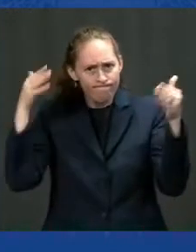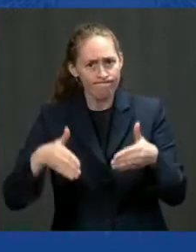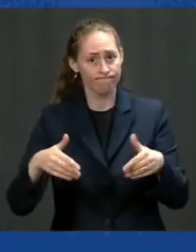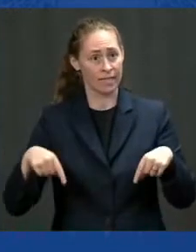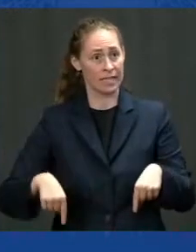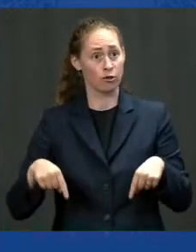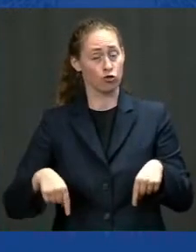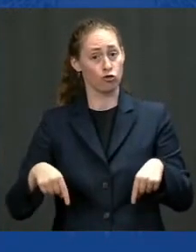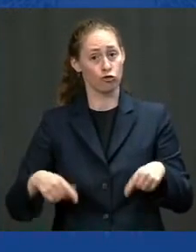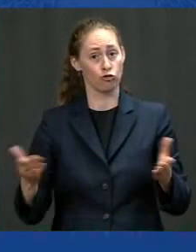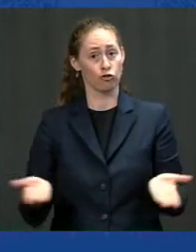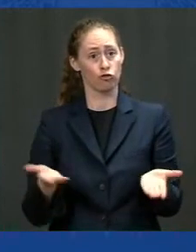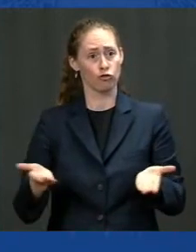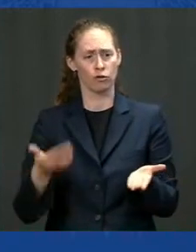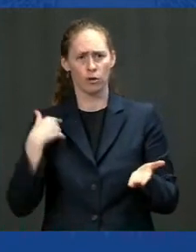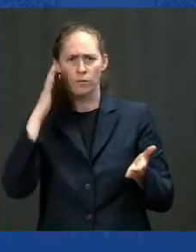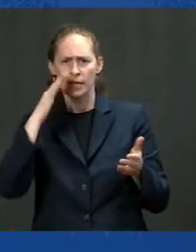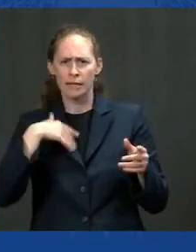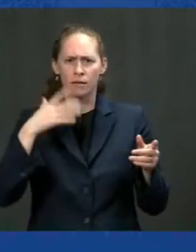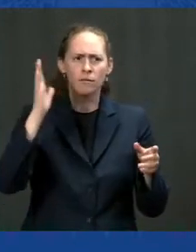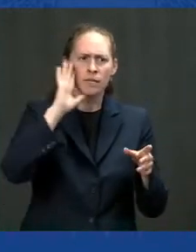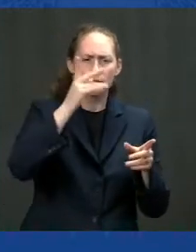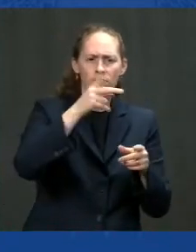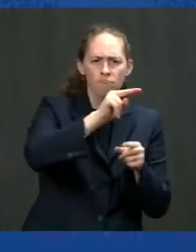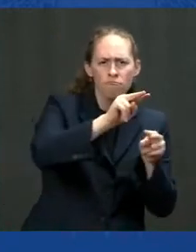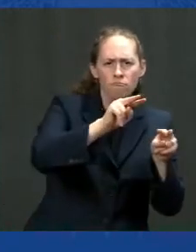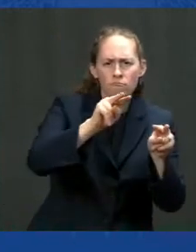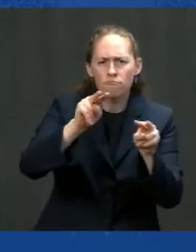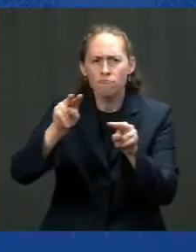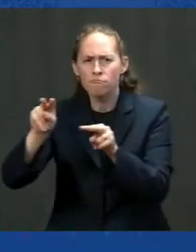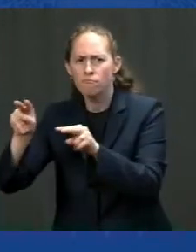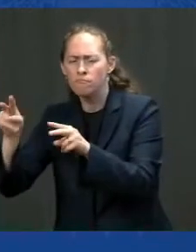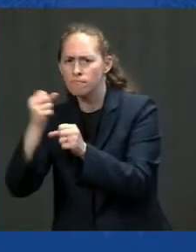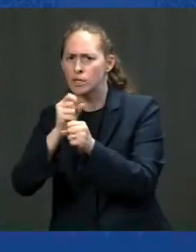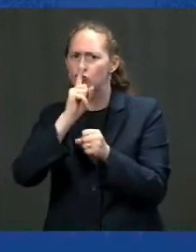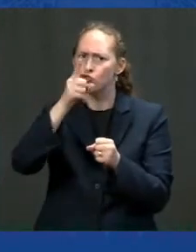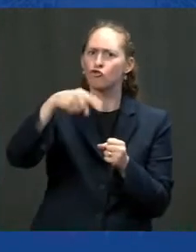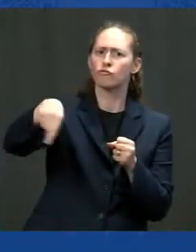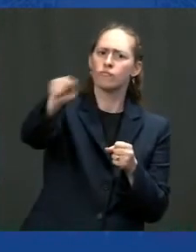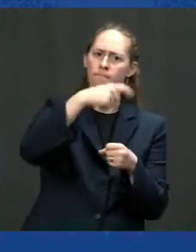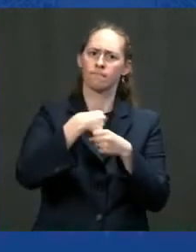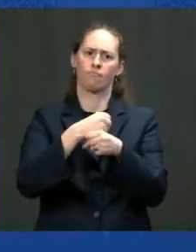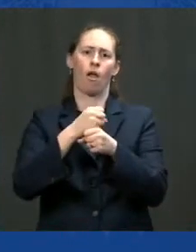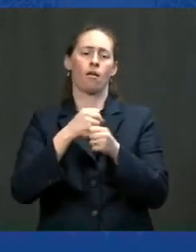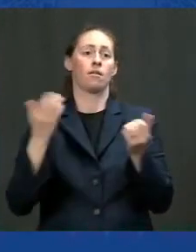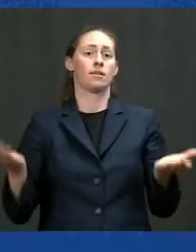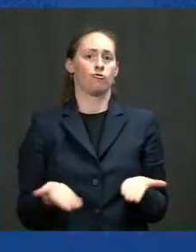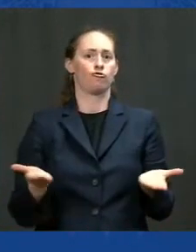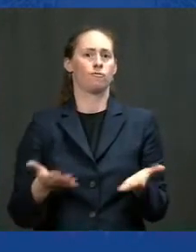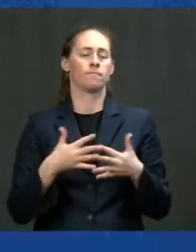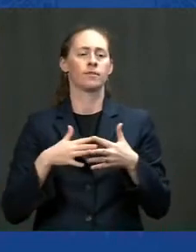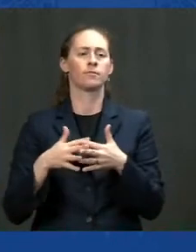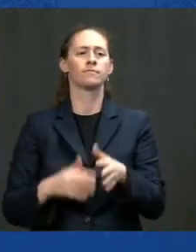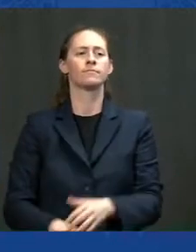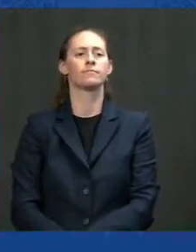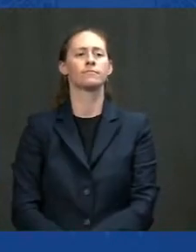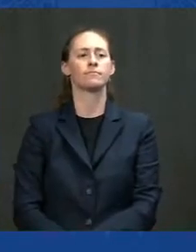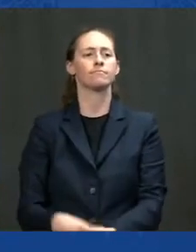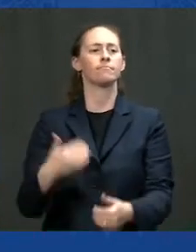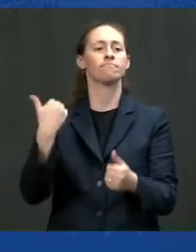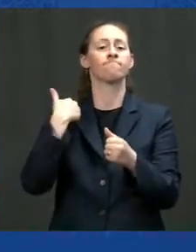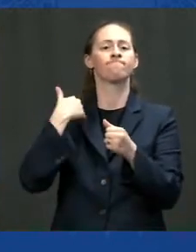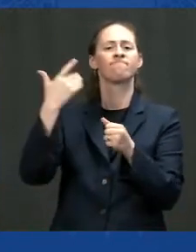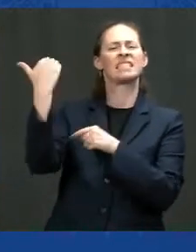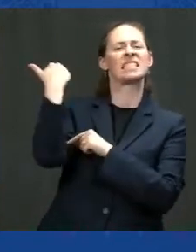to oversee these efforts. My first Cabinet meeting, I told all the Cabinet members, if their